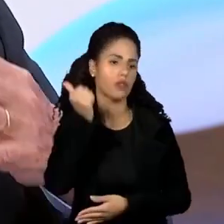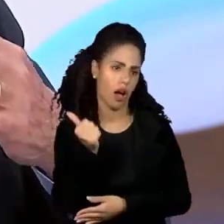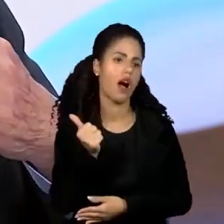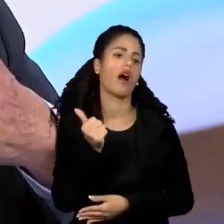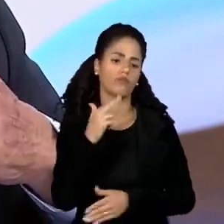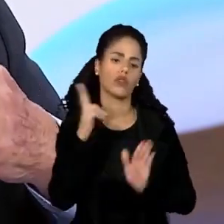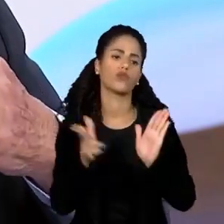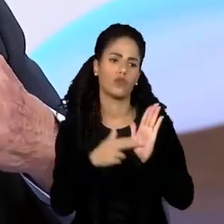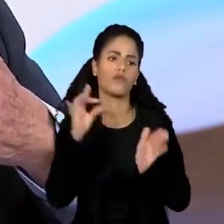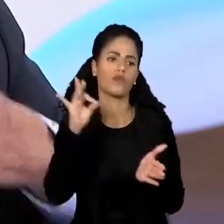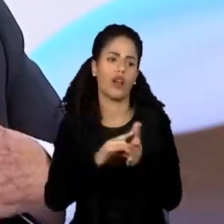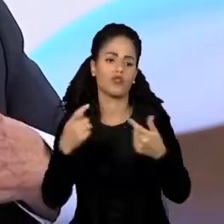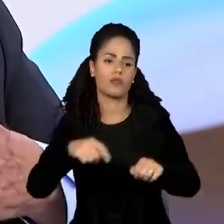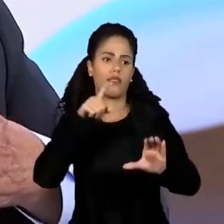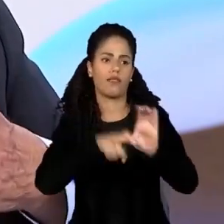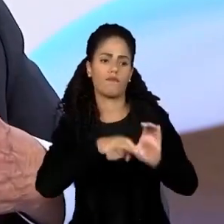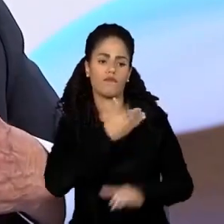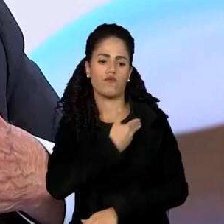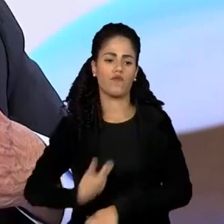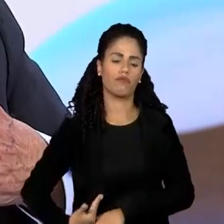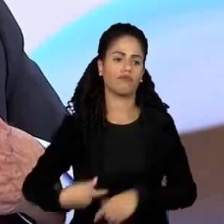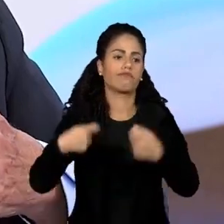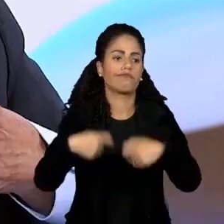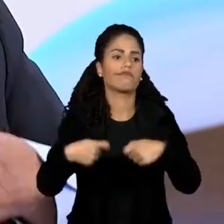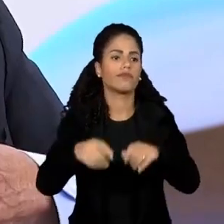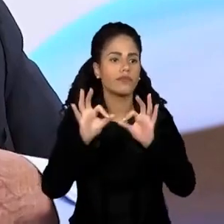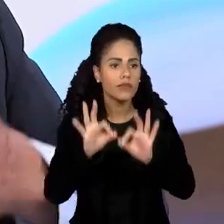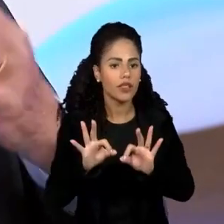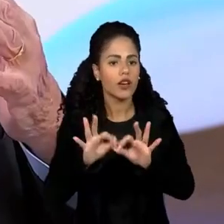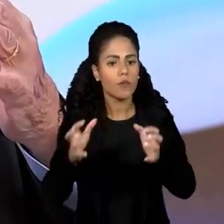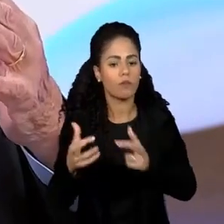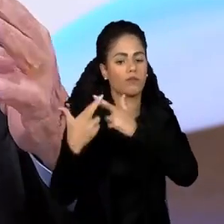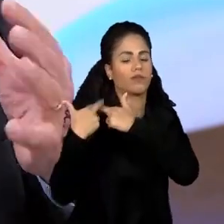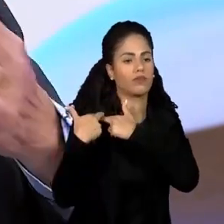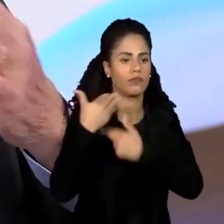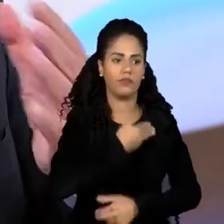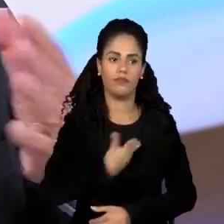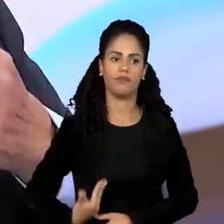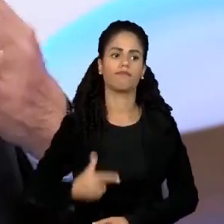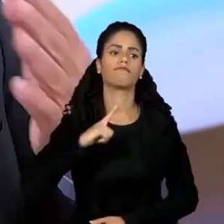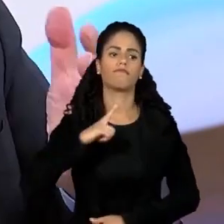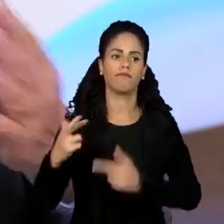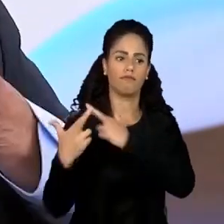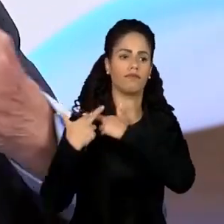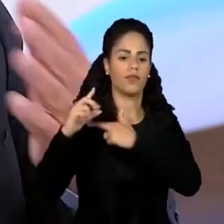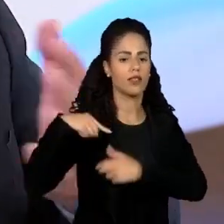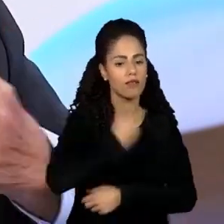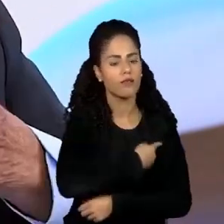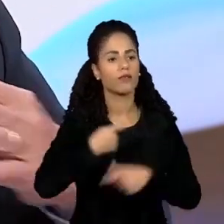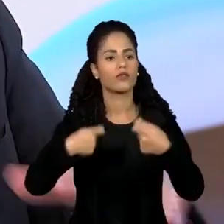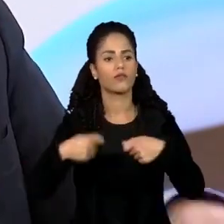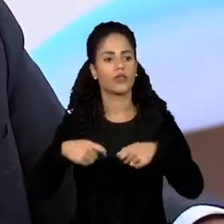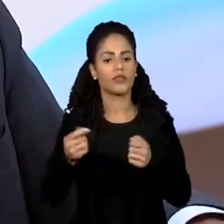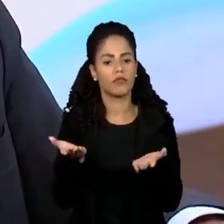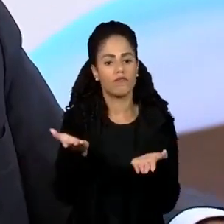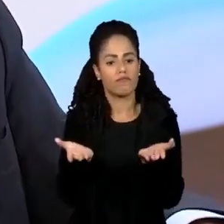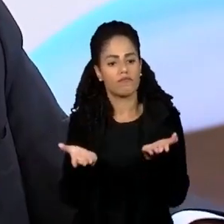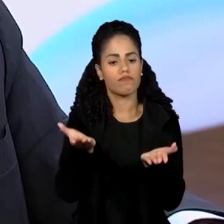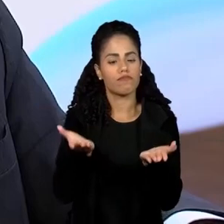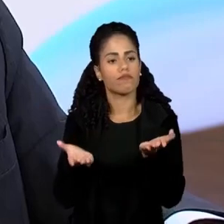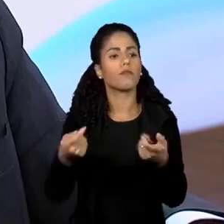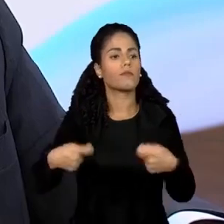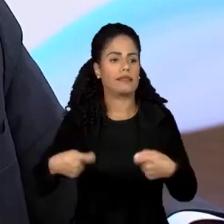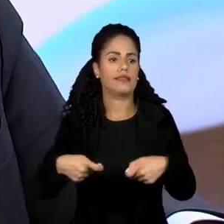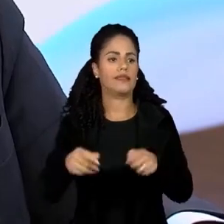that government has to have an important role. So we have to get more balance in our